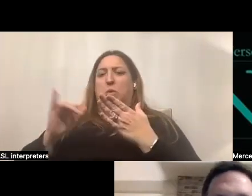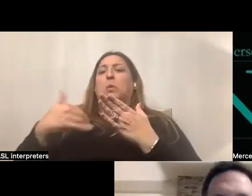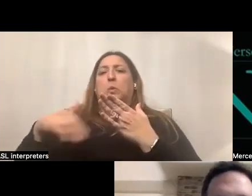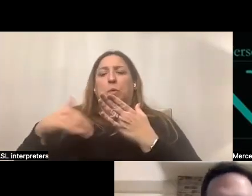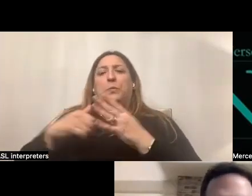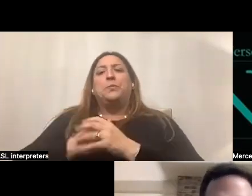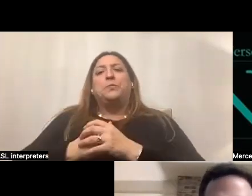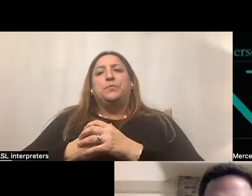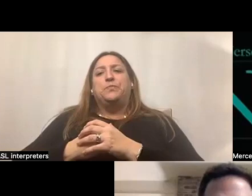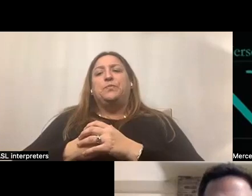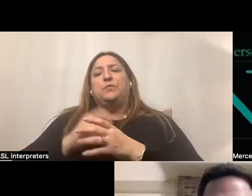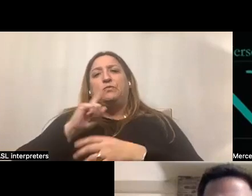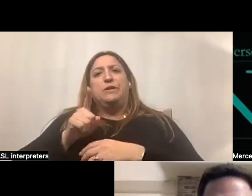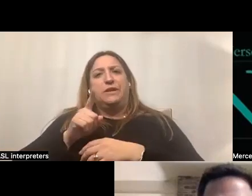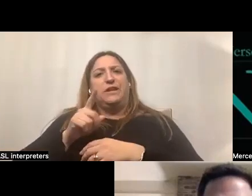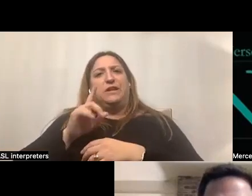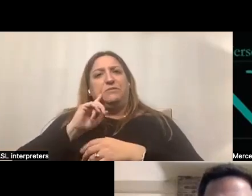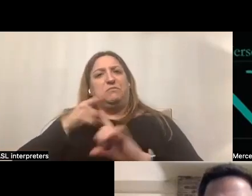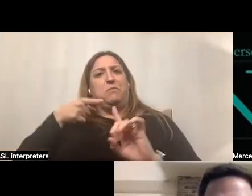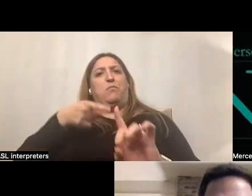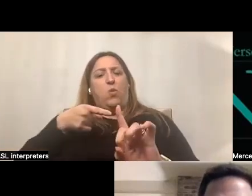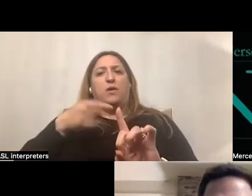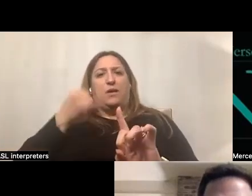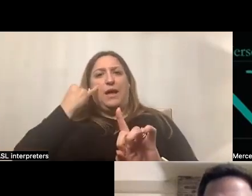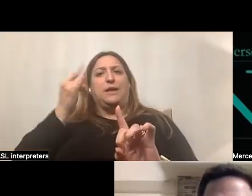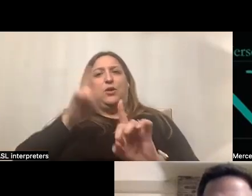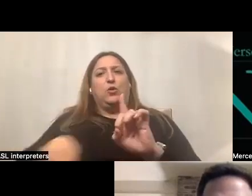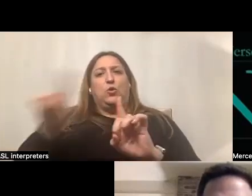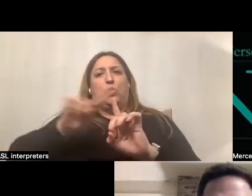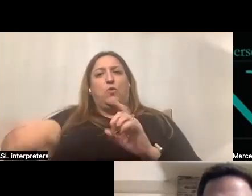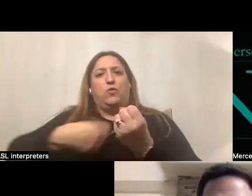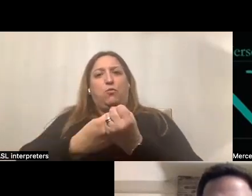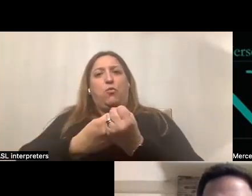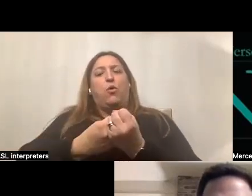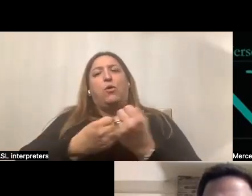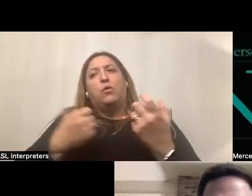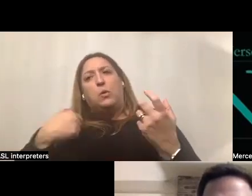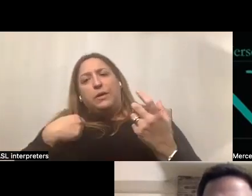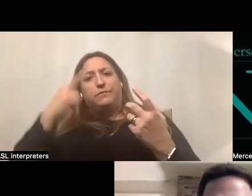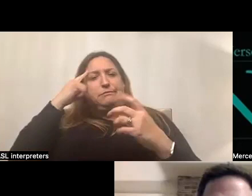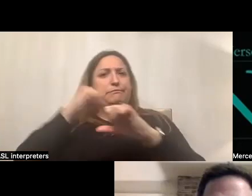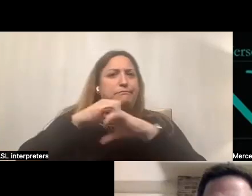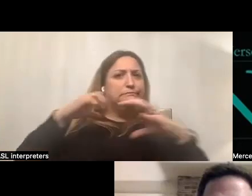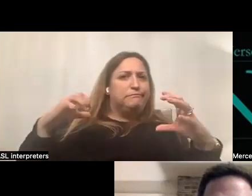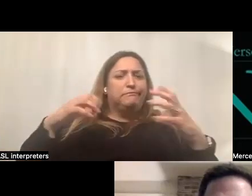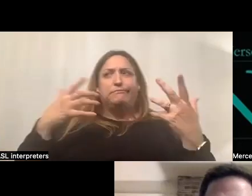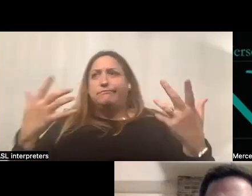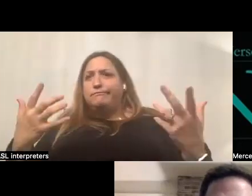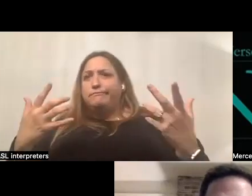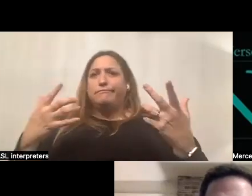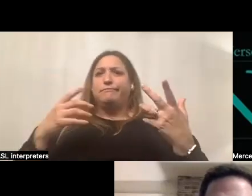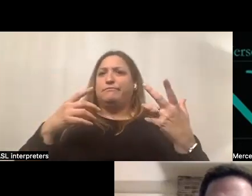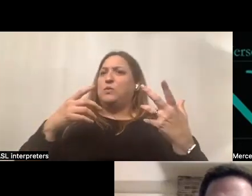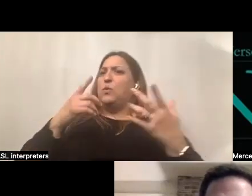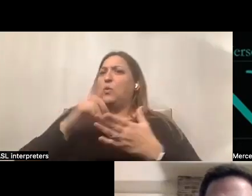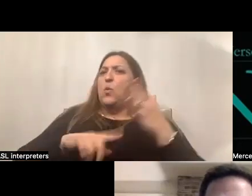inherent in the whole idea of circles of support. So when we think about, you know, what's, what is paramount and